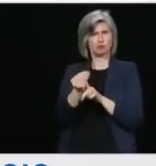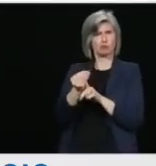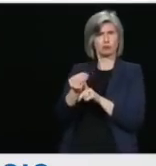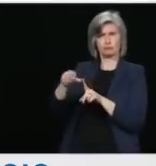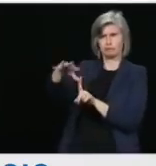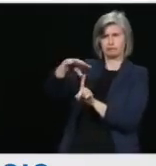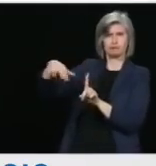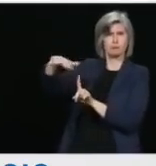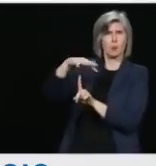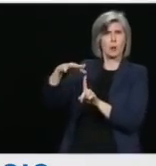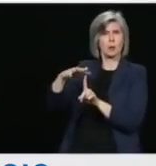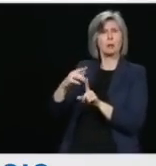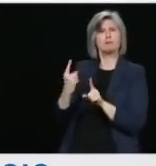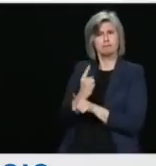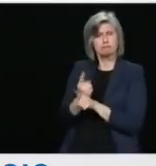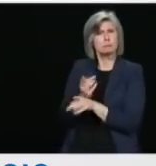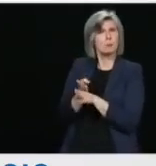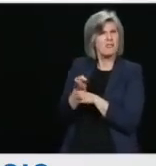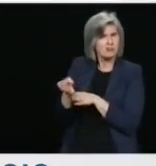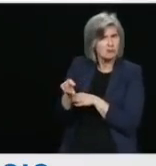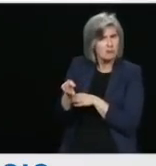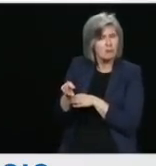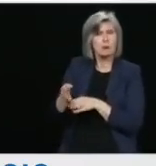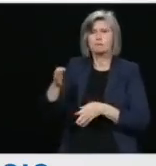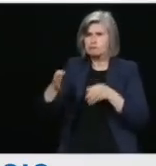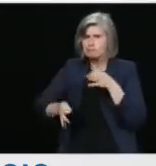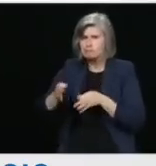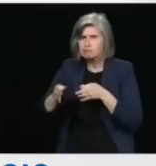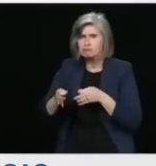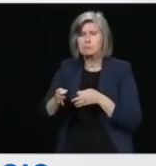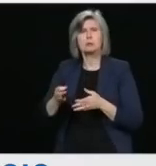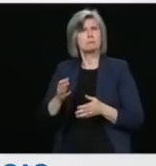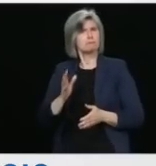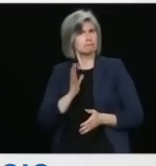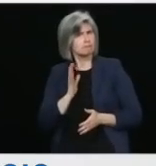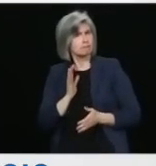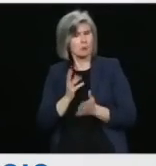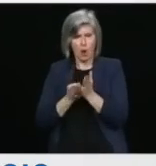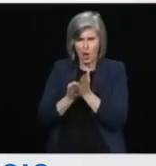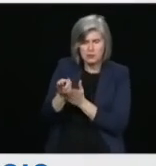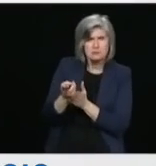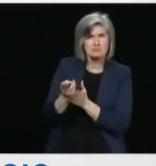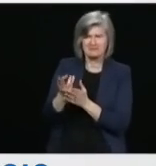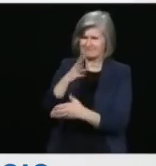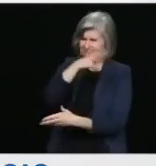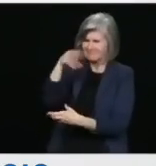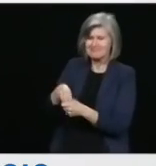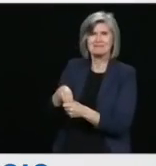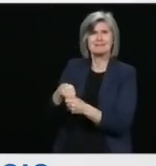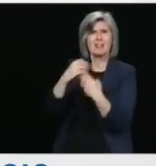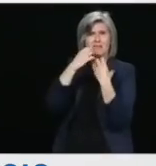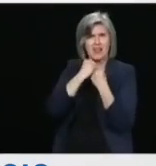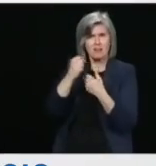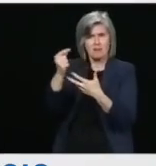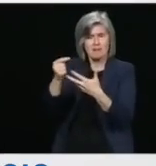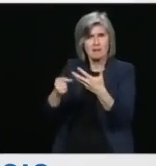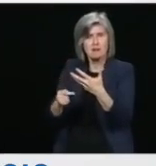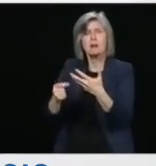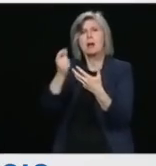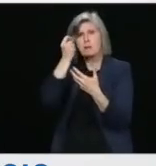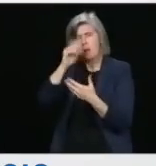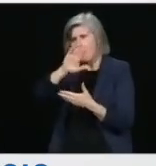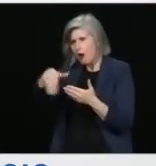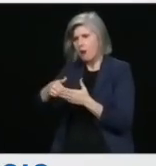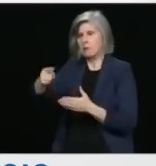and I know also that all employees understand and respect the rule of law, and I'm proud of the work they do.